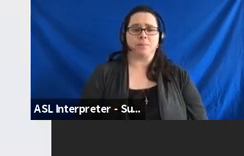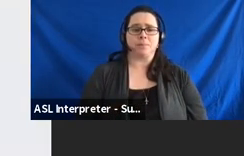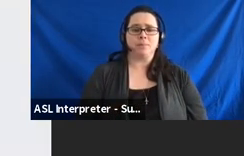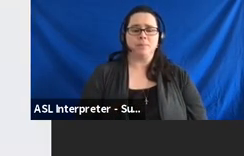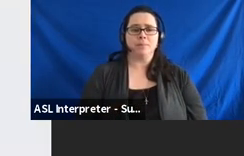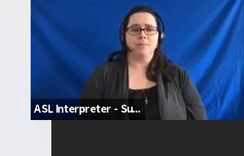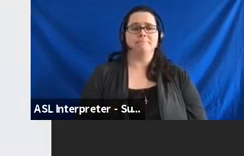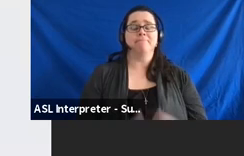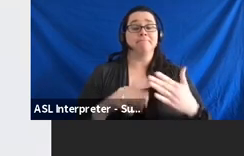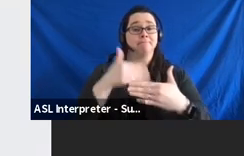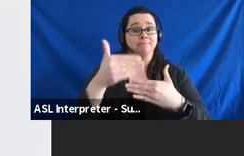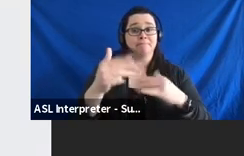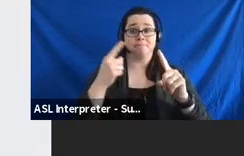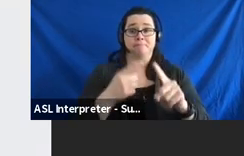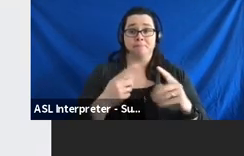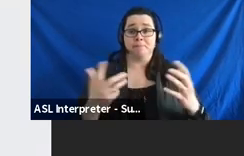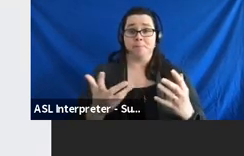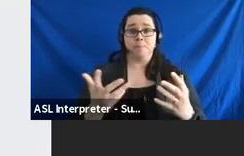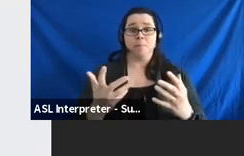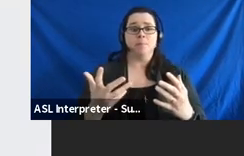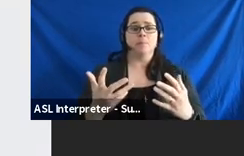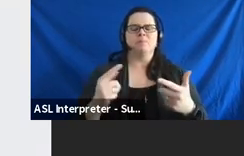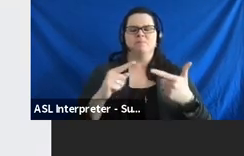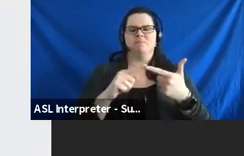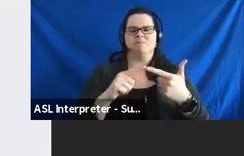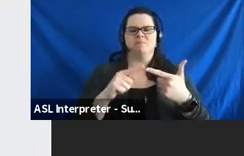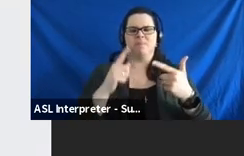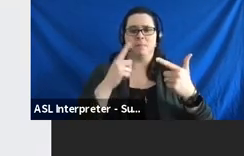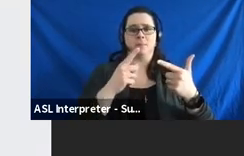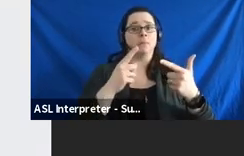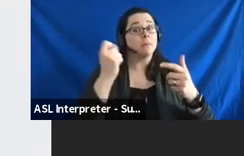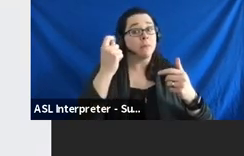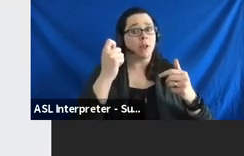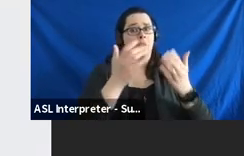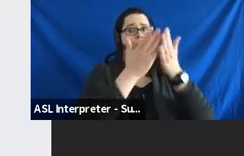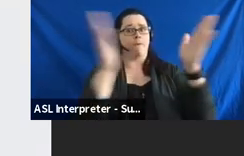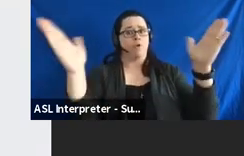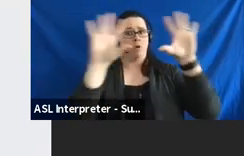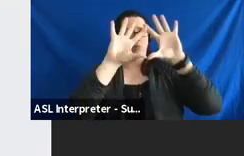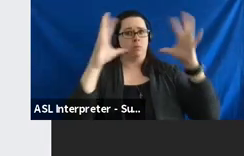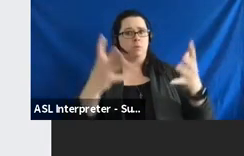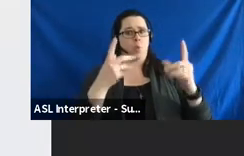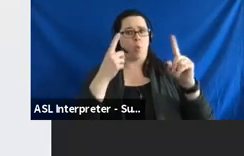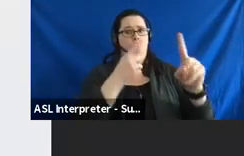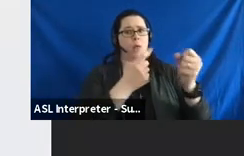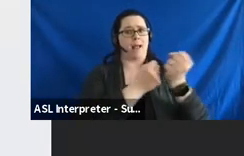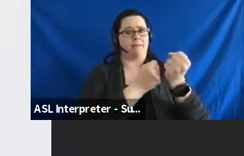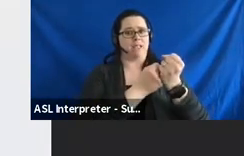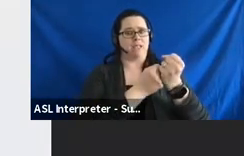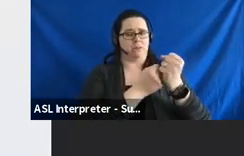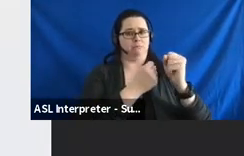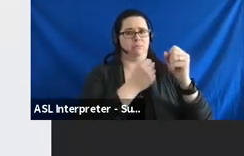So, our next objective, objective two, this is still under our overall arching advocacy goal.